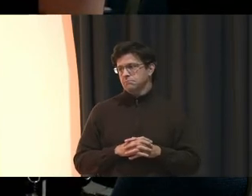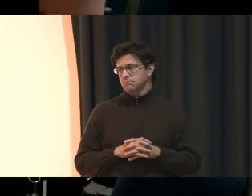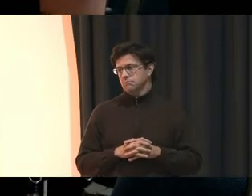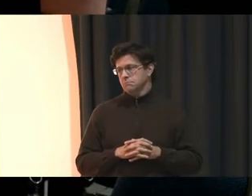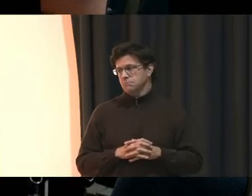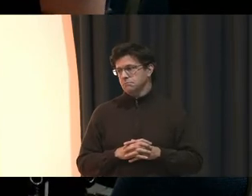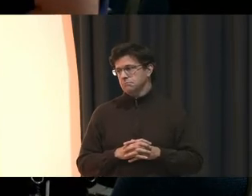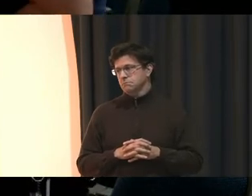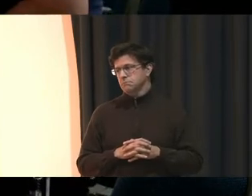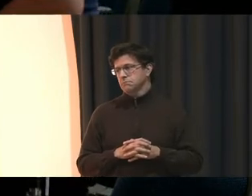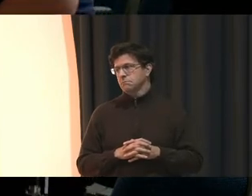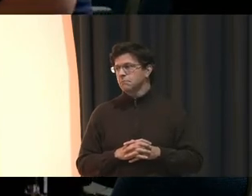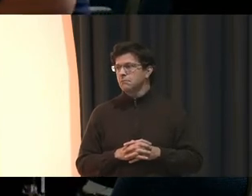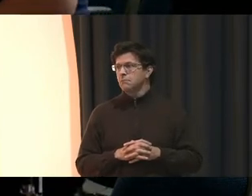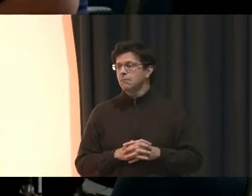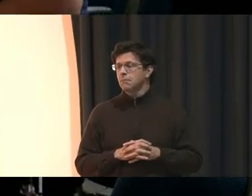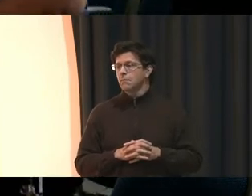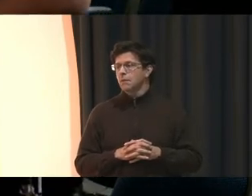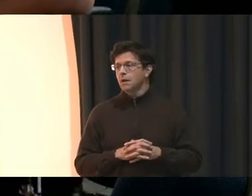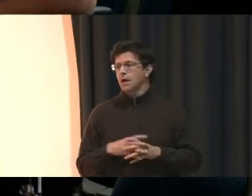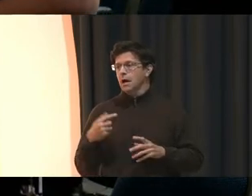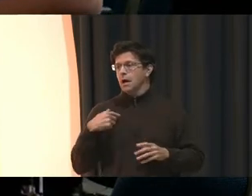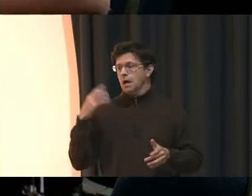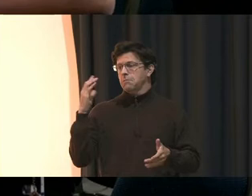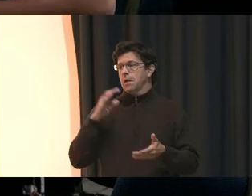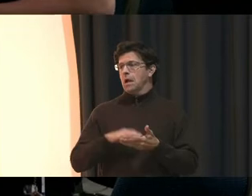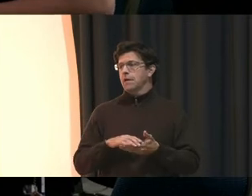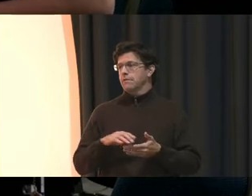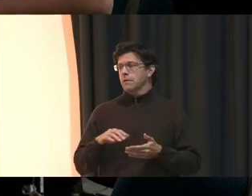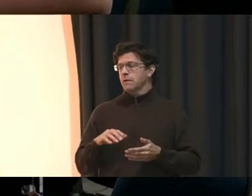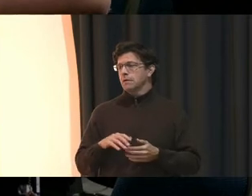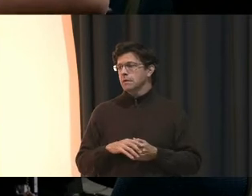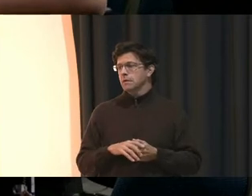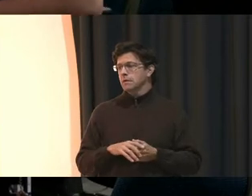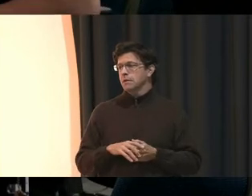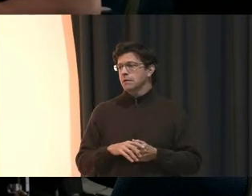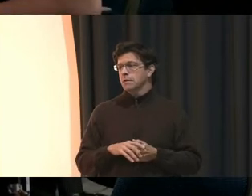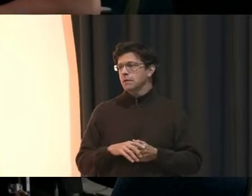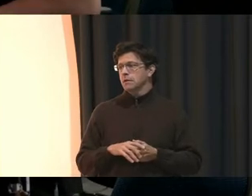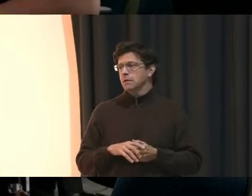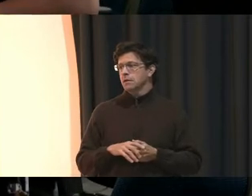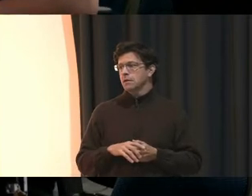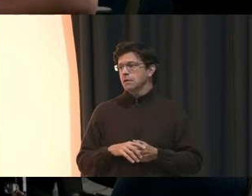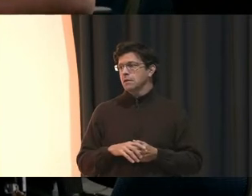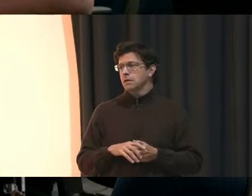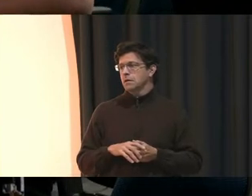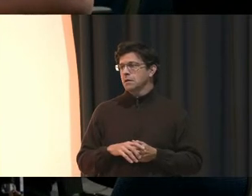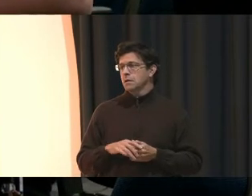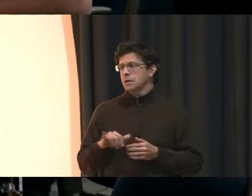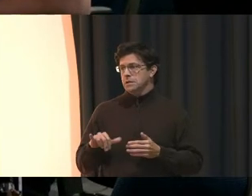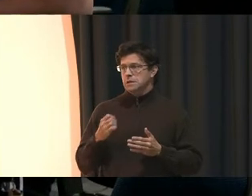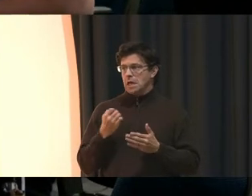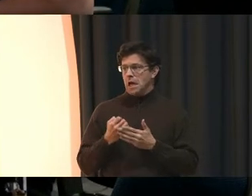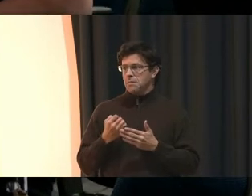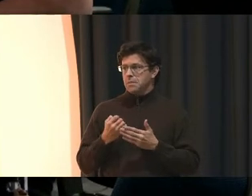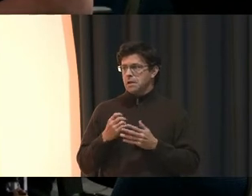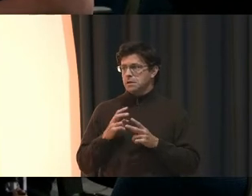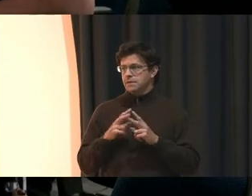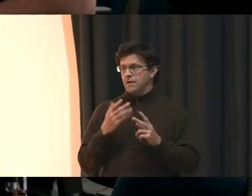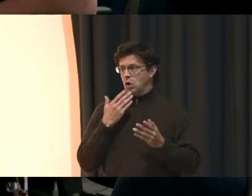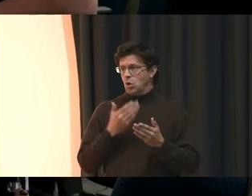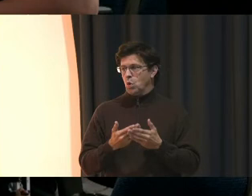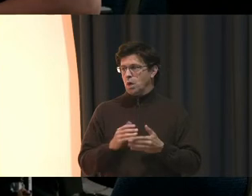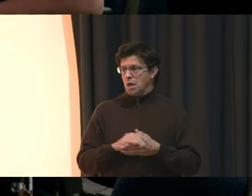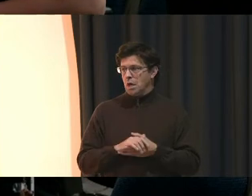condados. And I believe that this county is very good. I have family